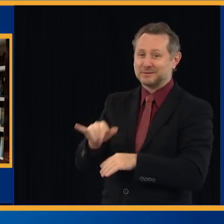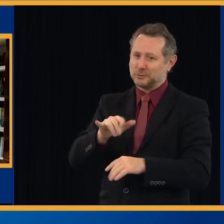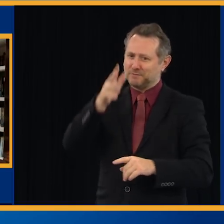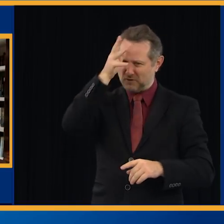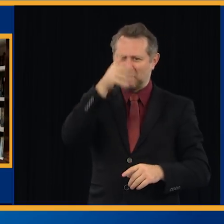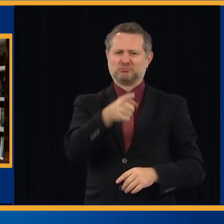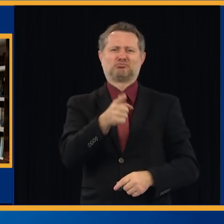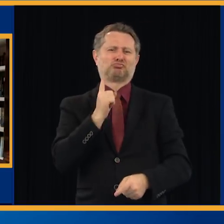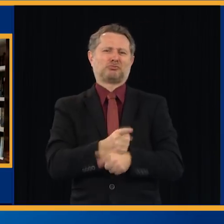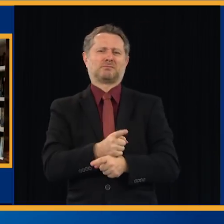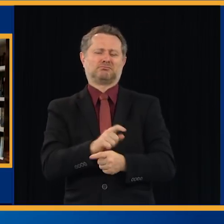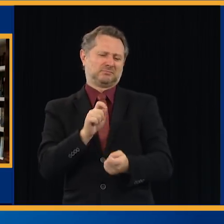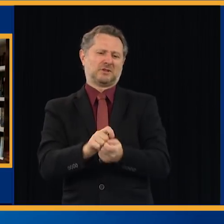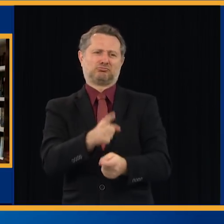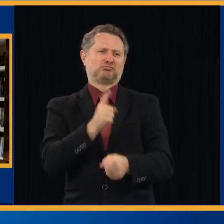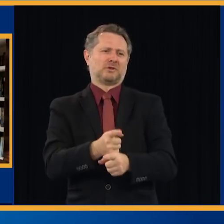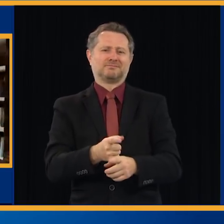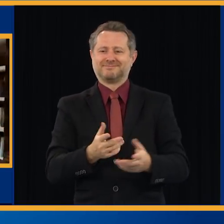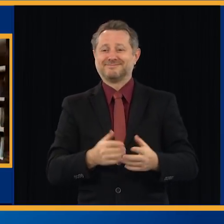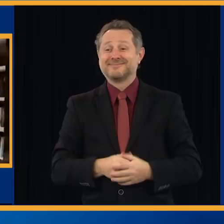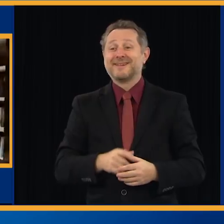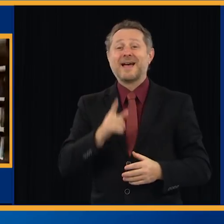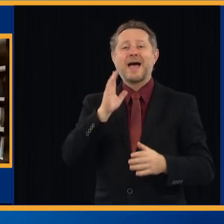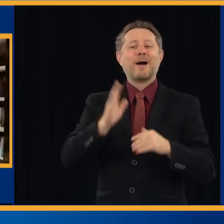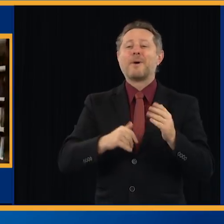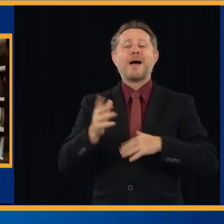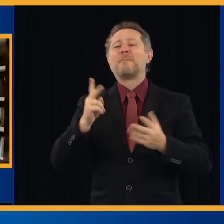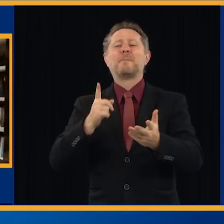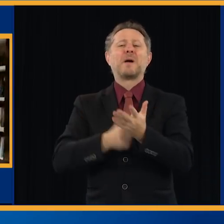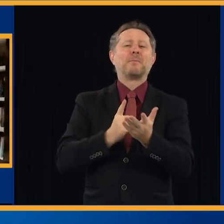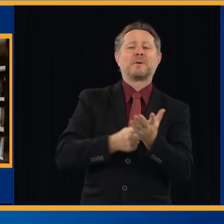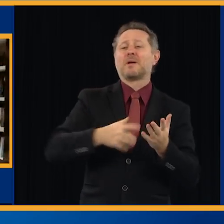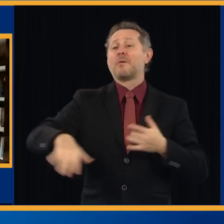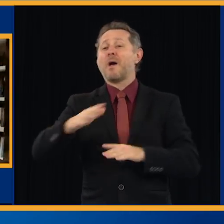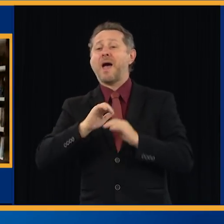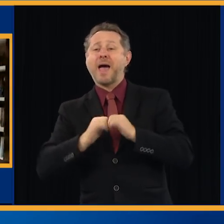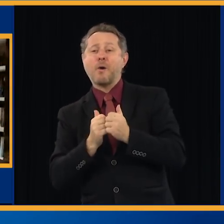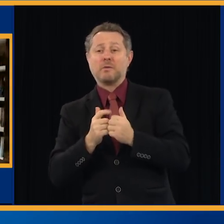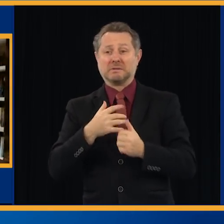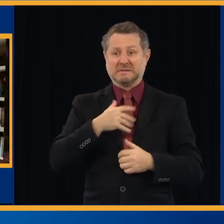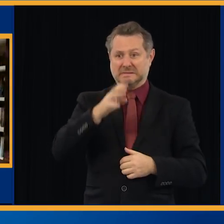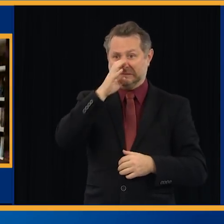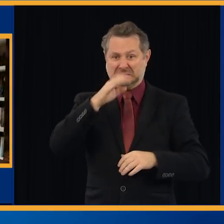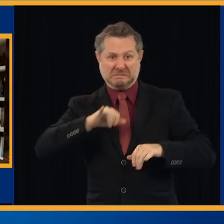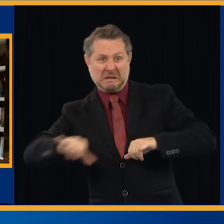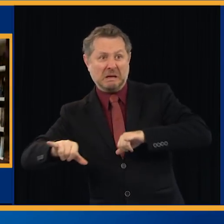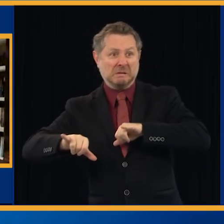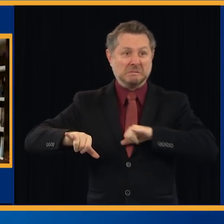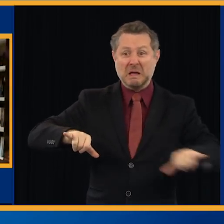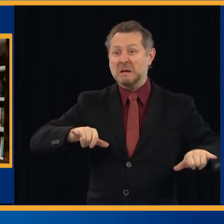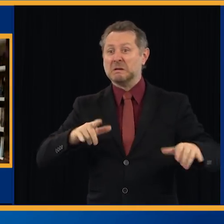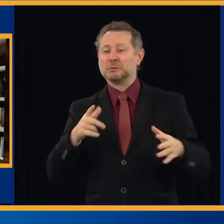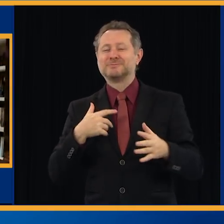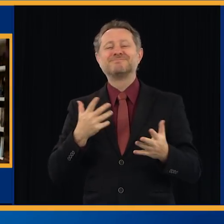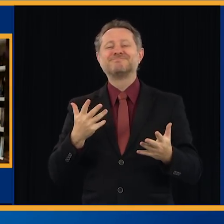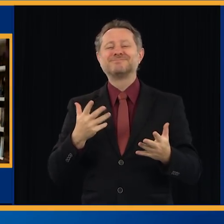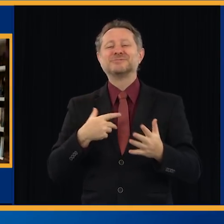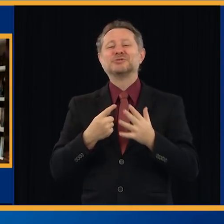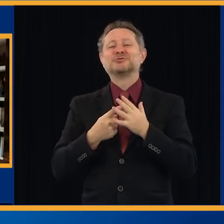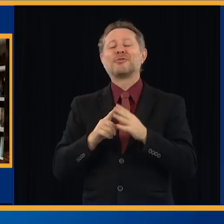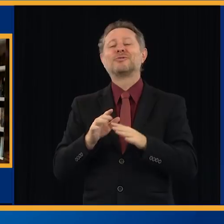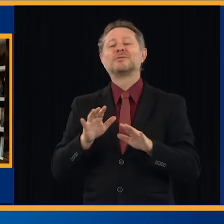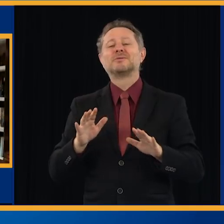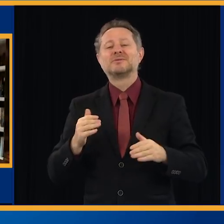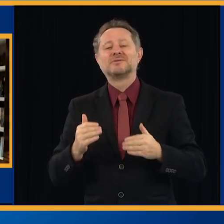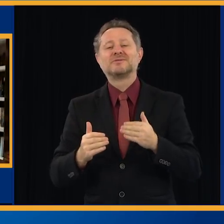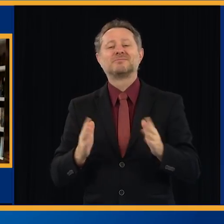continues to be, how can we begin to loosen these restrictions and begin reopening the economy? And one of the most important